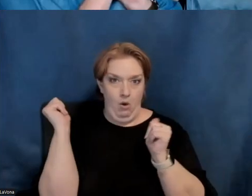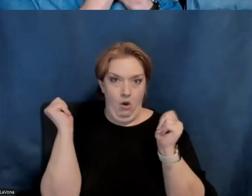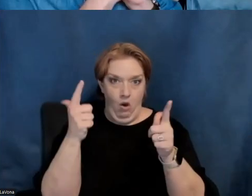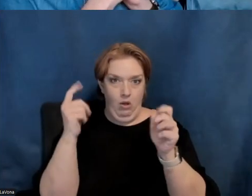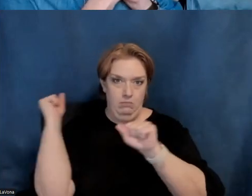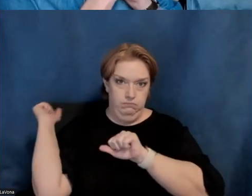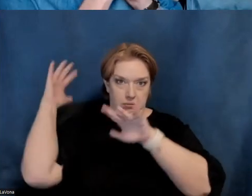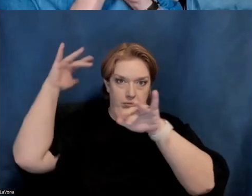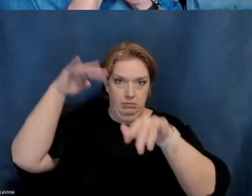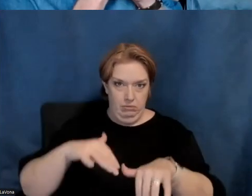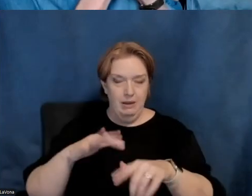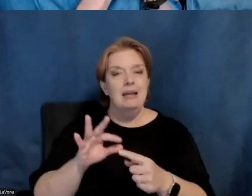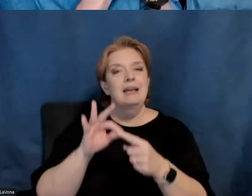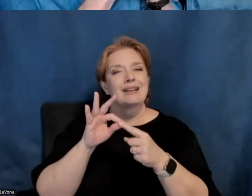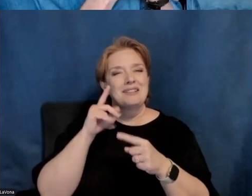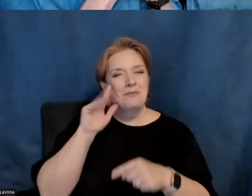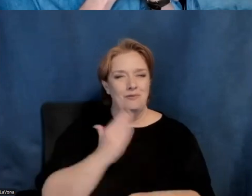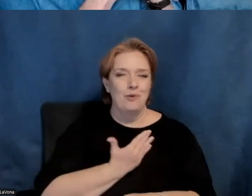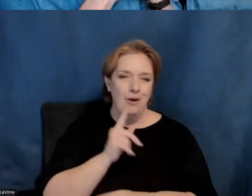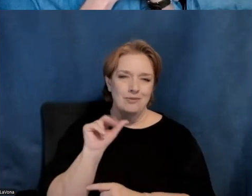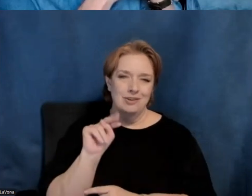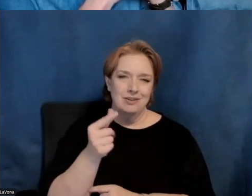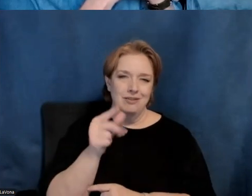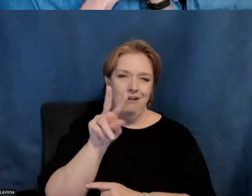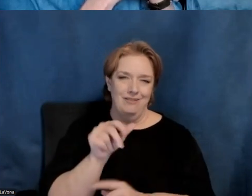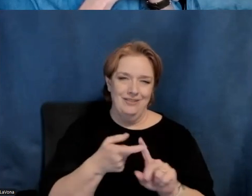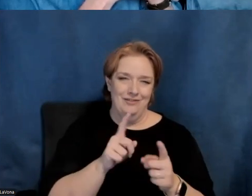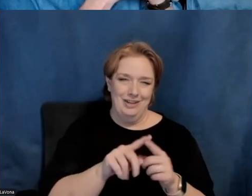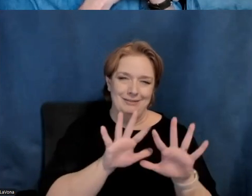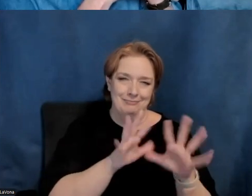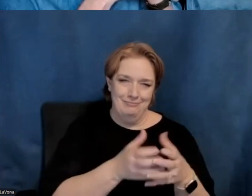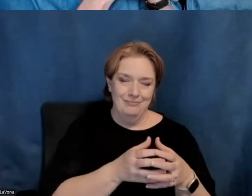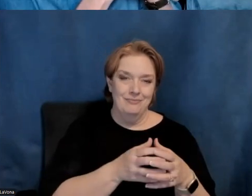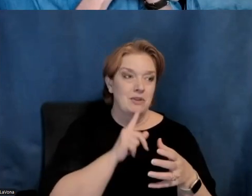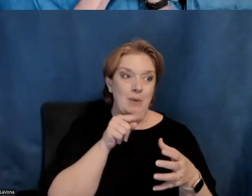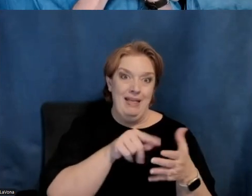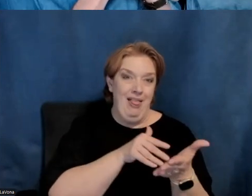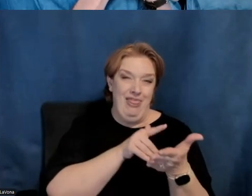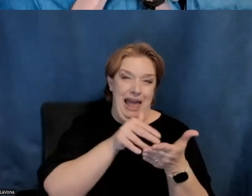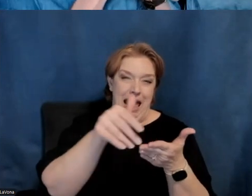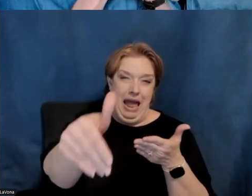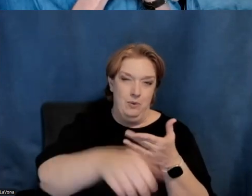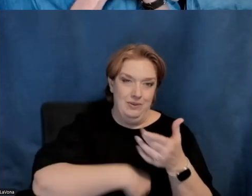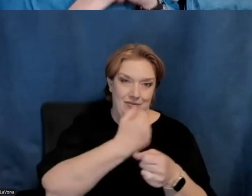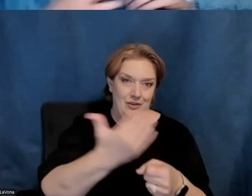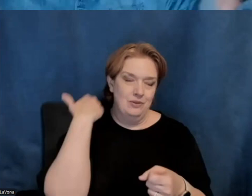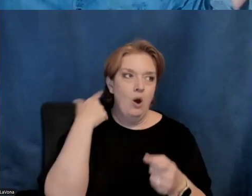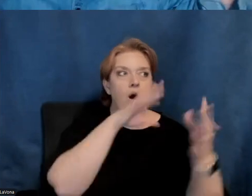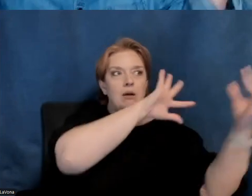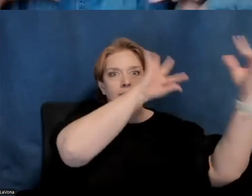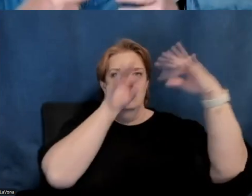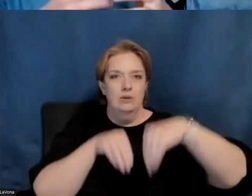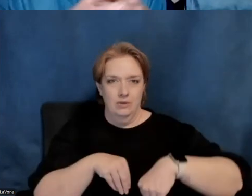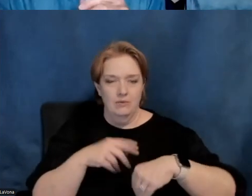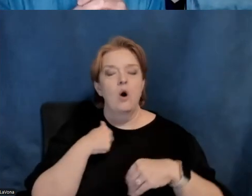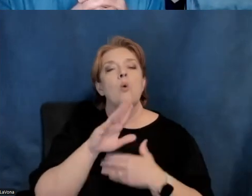our, uh, our Tongva friends. Uh, and, and even they thousands and thousands of years ago came from someplace else. We